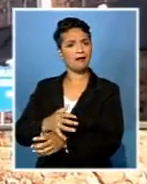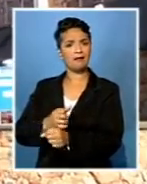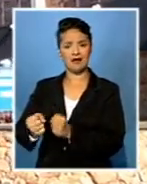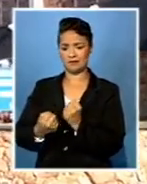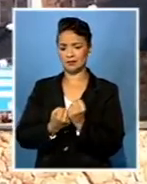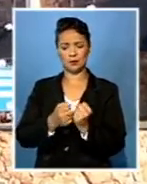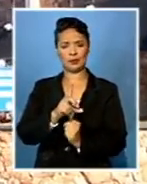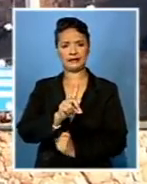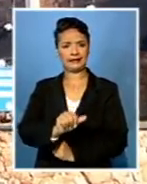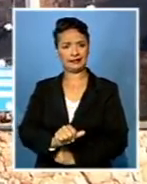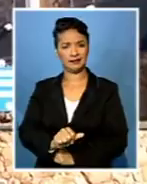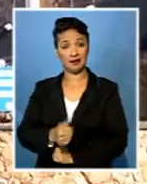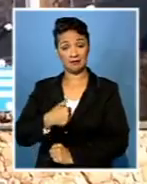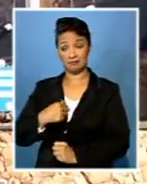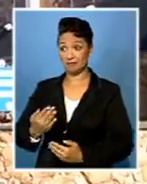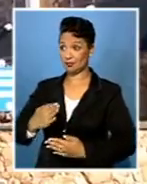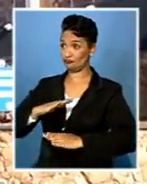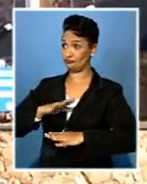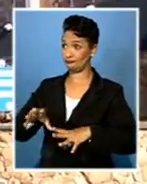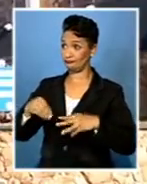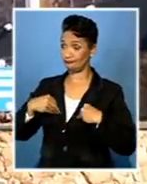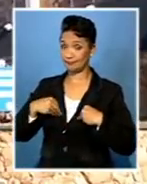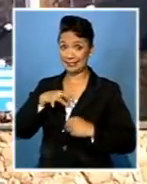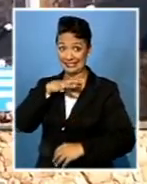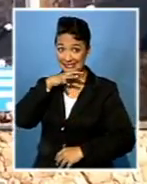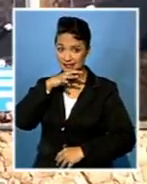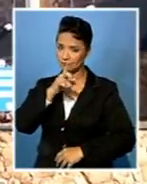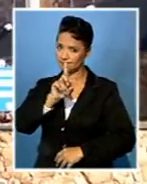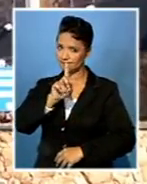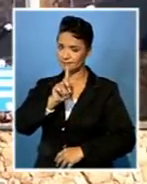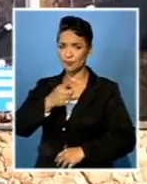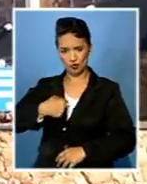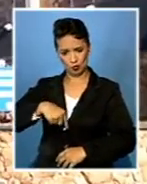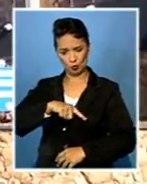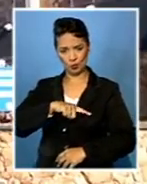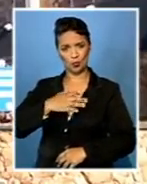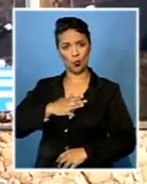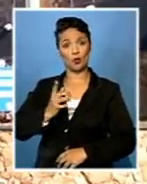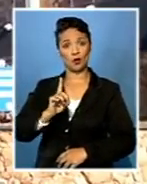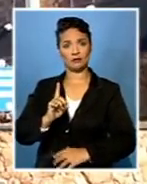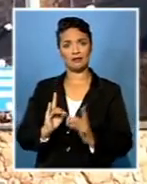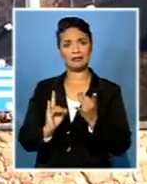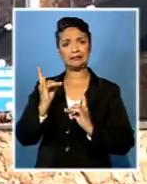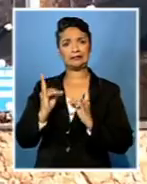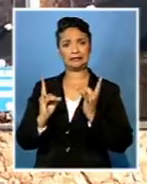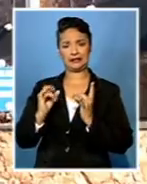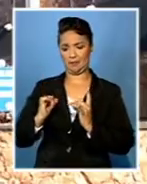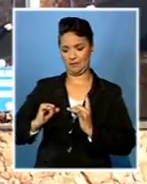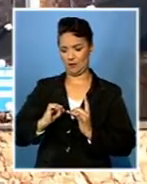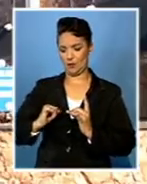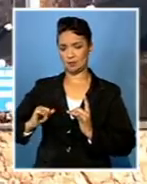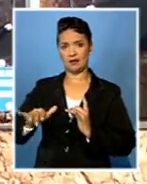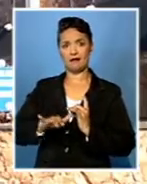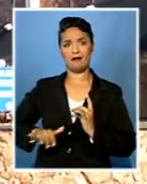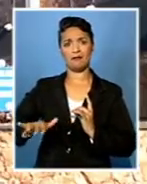can see to me very well that we want to stabilize the city and remove